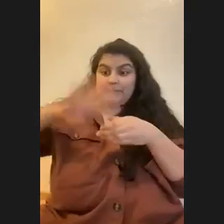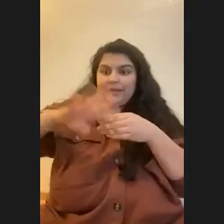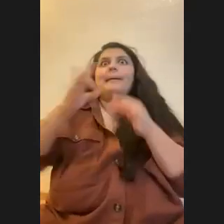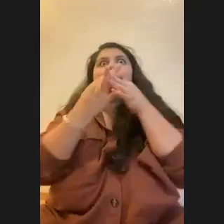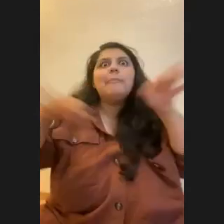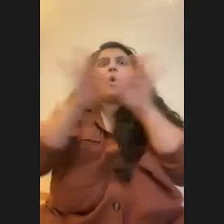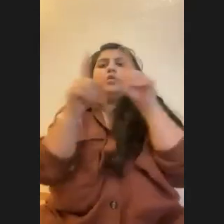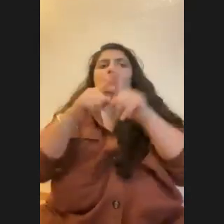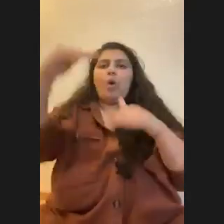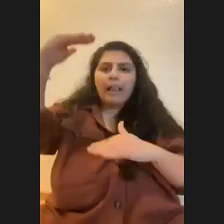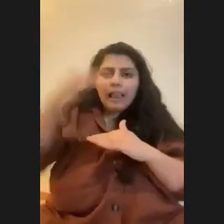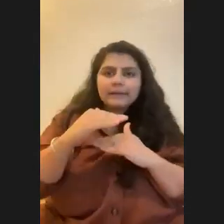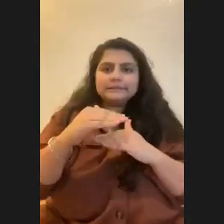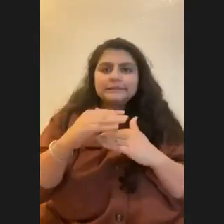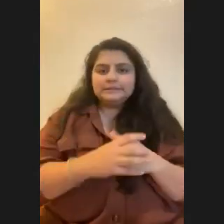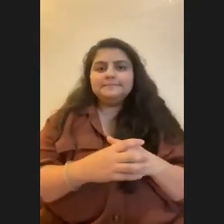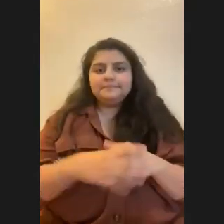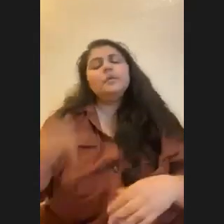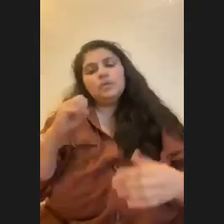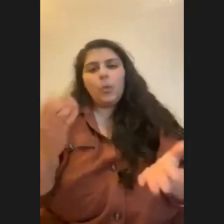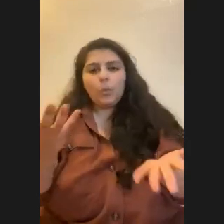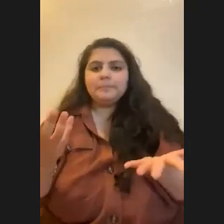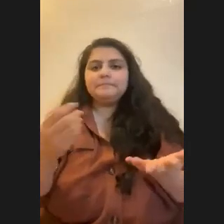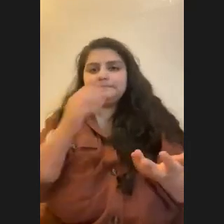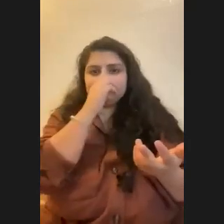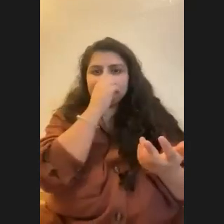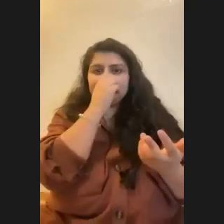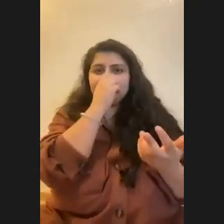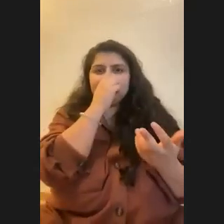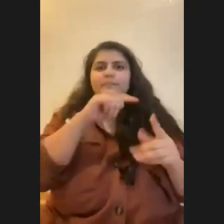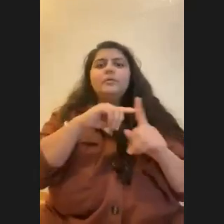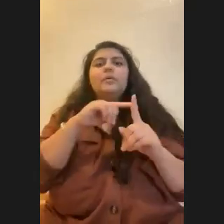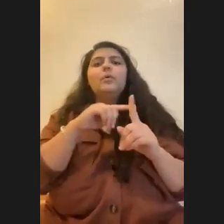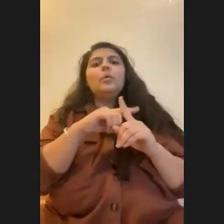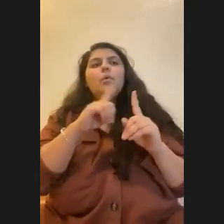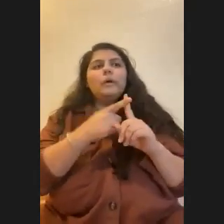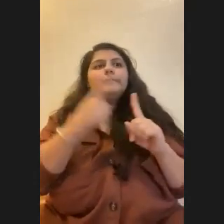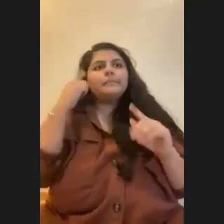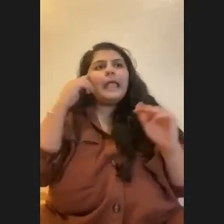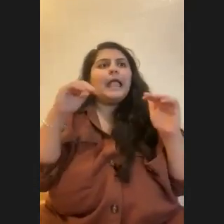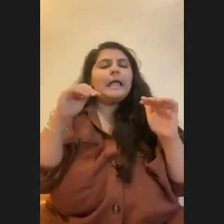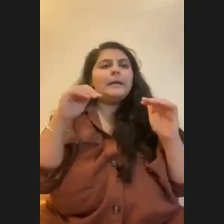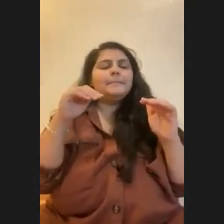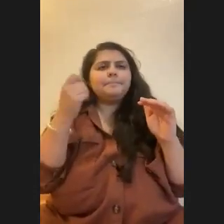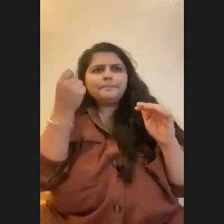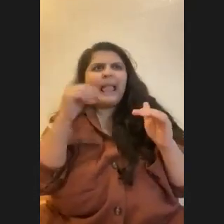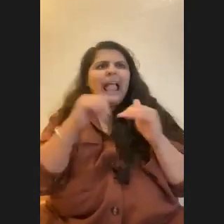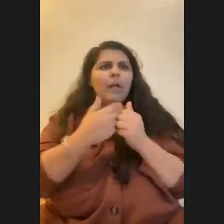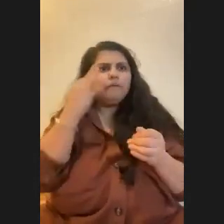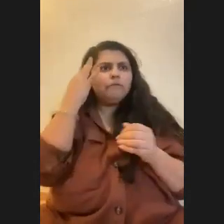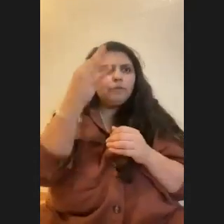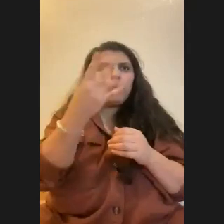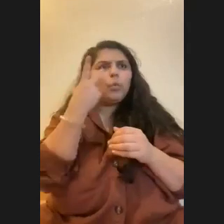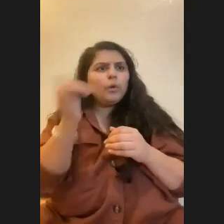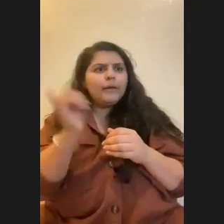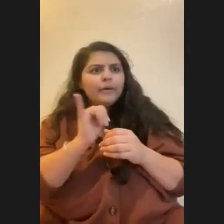Um, so in terms of projecting to future ocean acidification, we're unsure how that will,